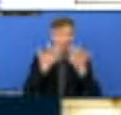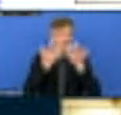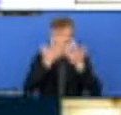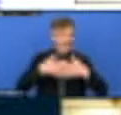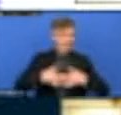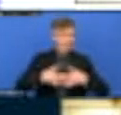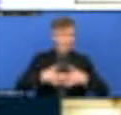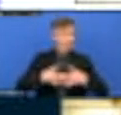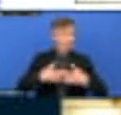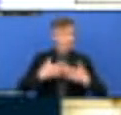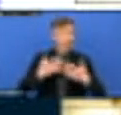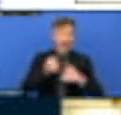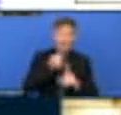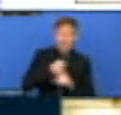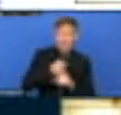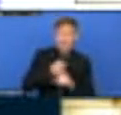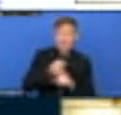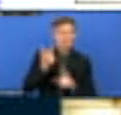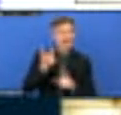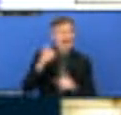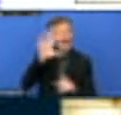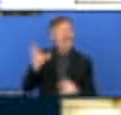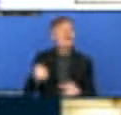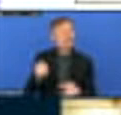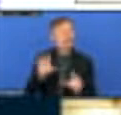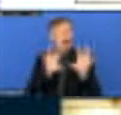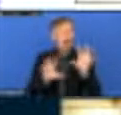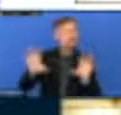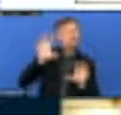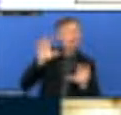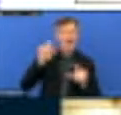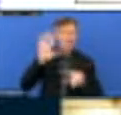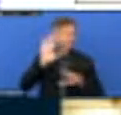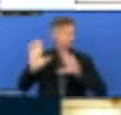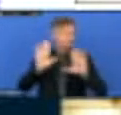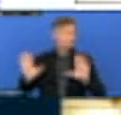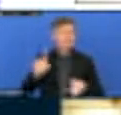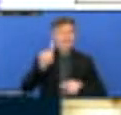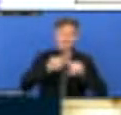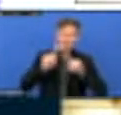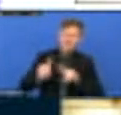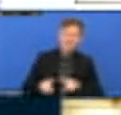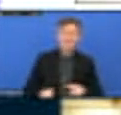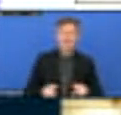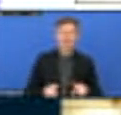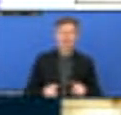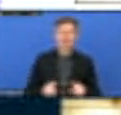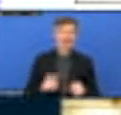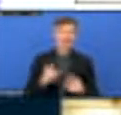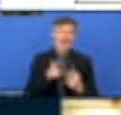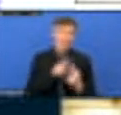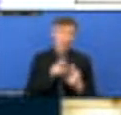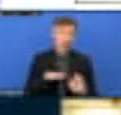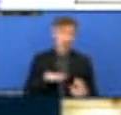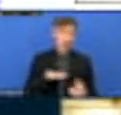mechanisms that make the local level either become dependent on central government or they have powers